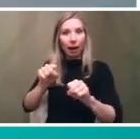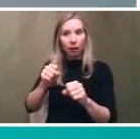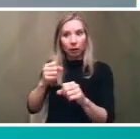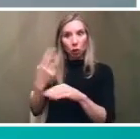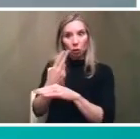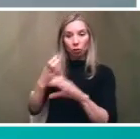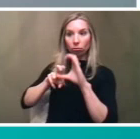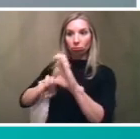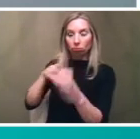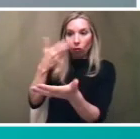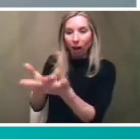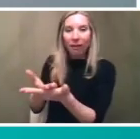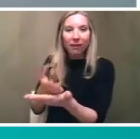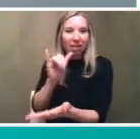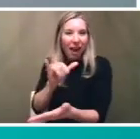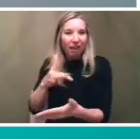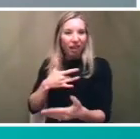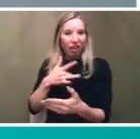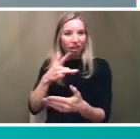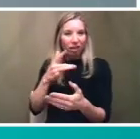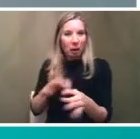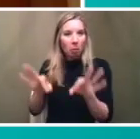is is as important as as growing ridership